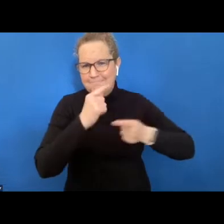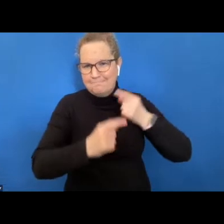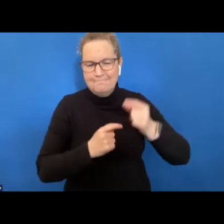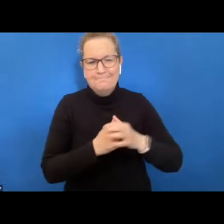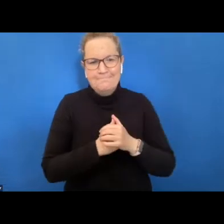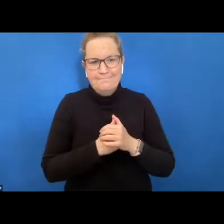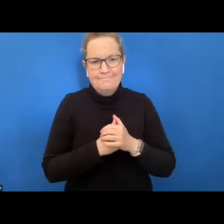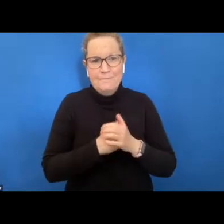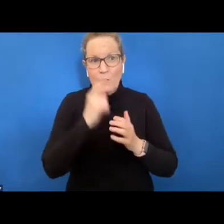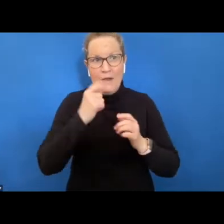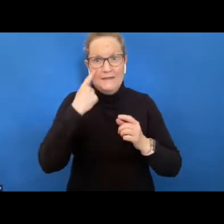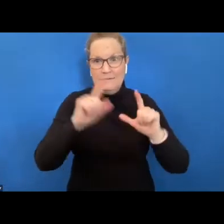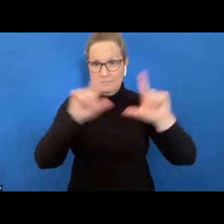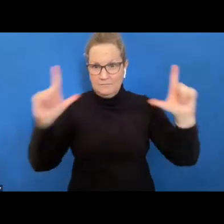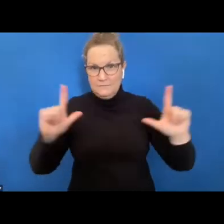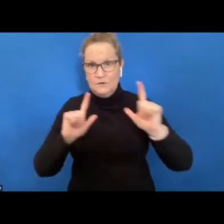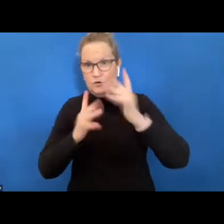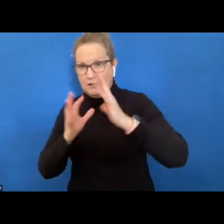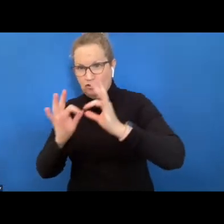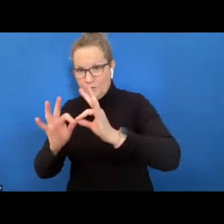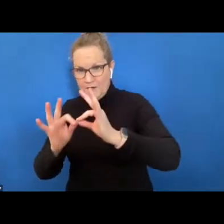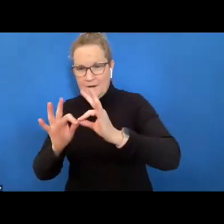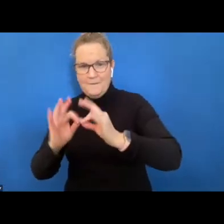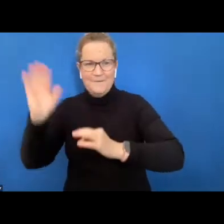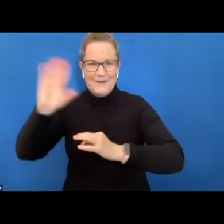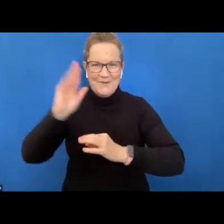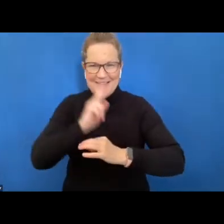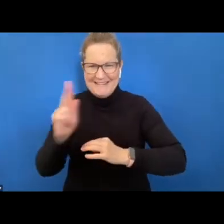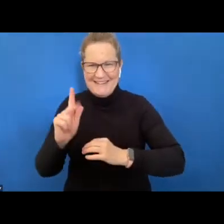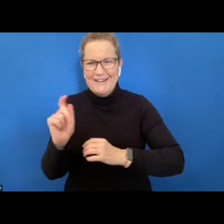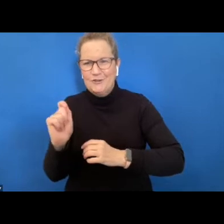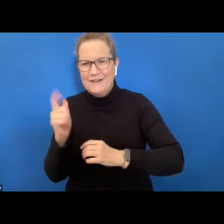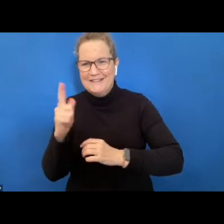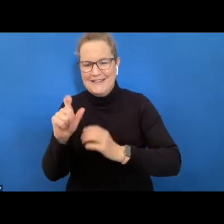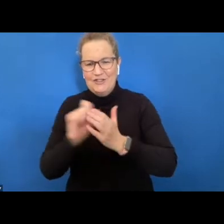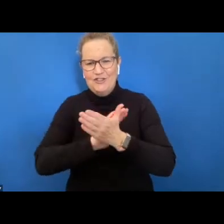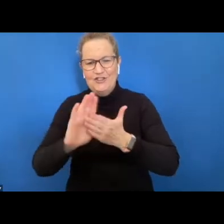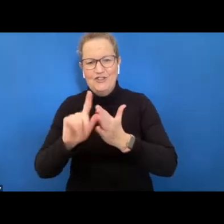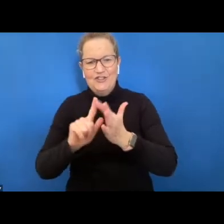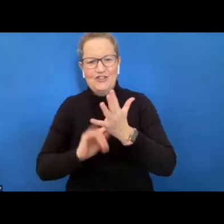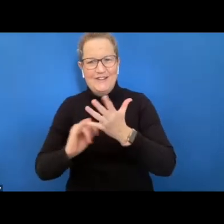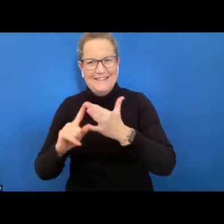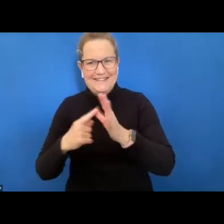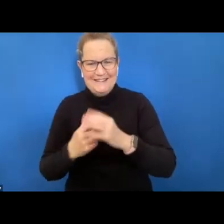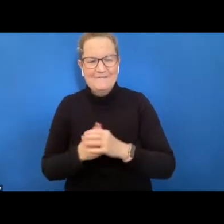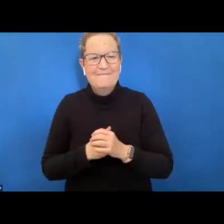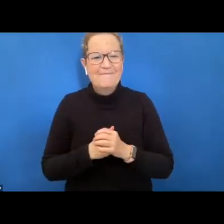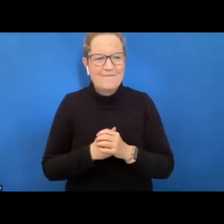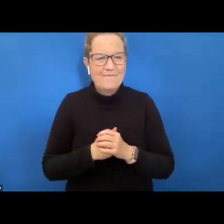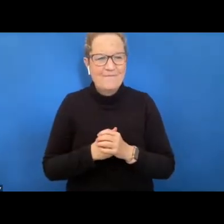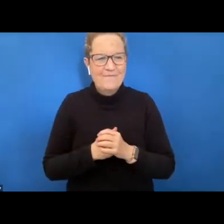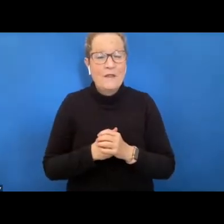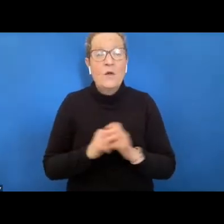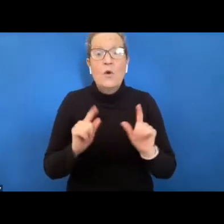you can see on screen we have our auslan interpreters hello again to therese and chelsea um we've also got um